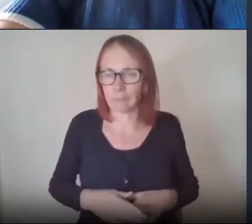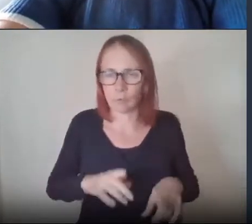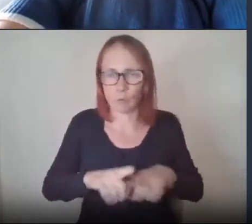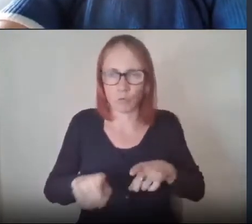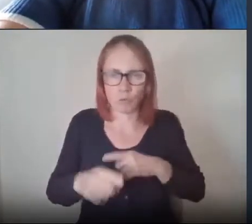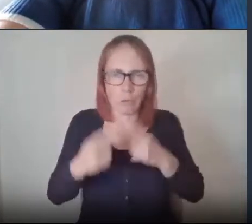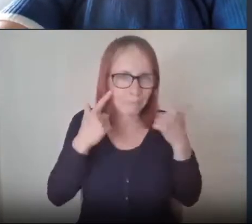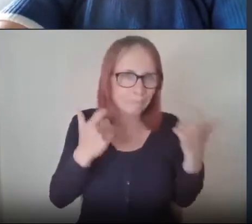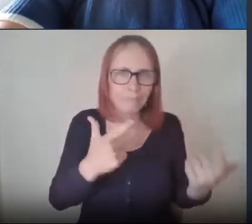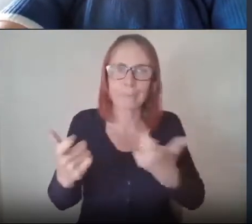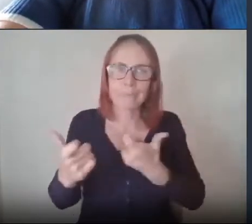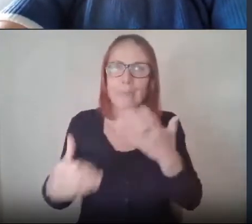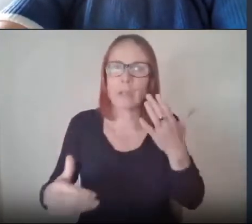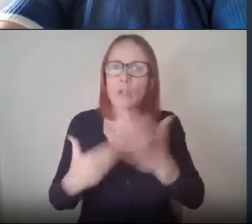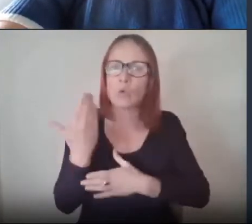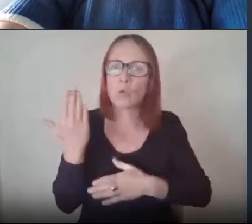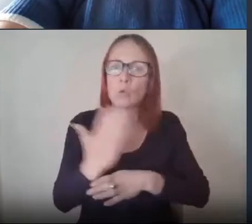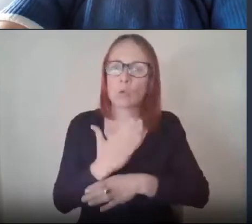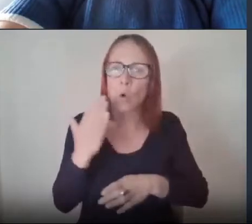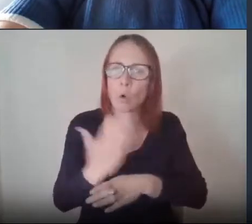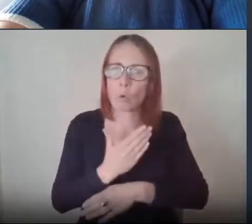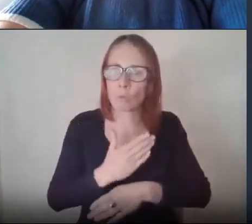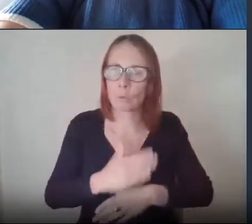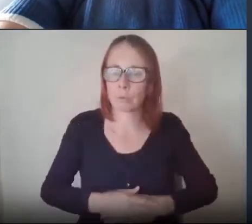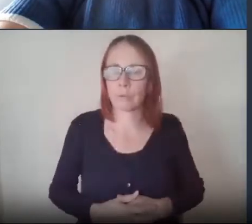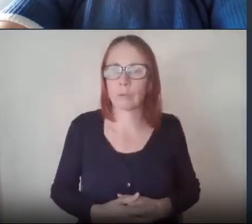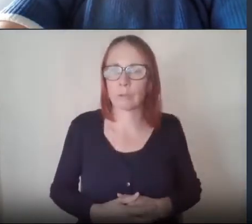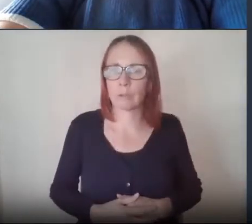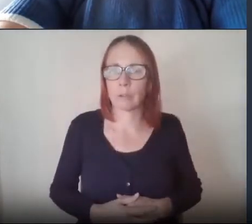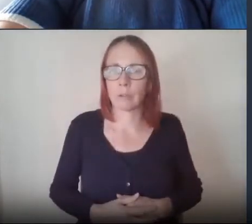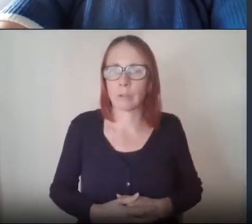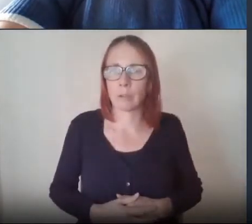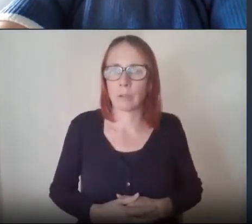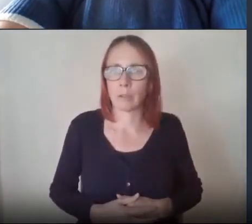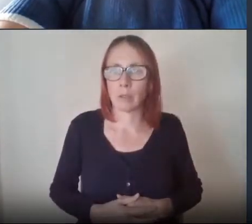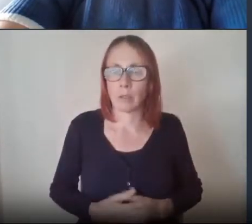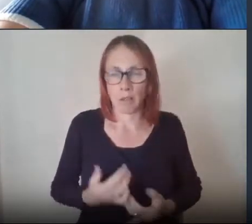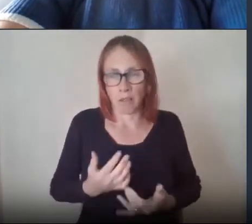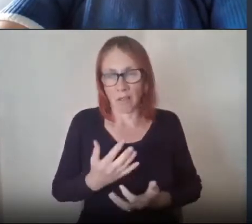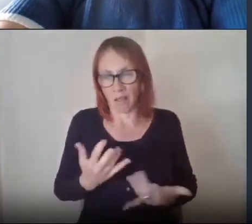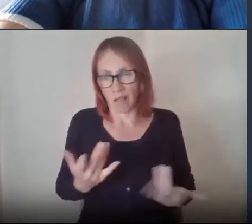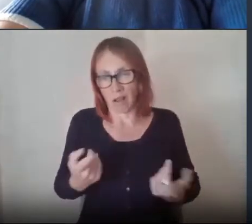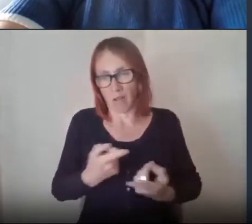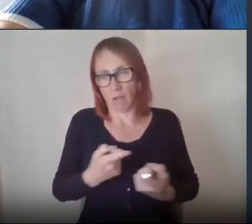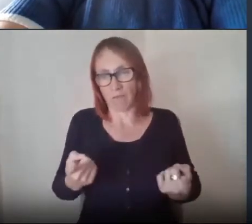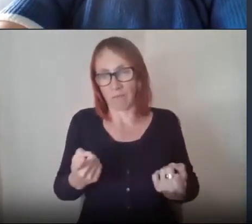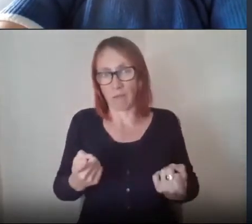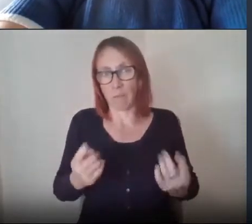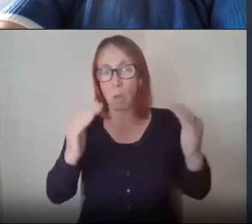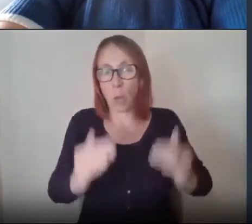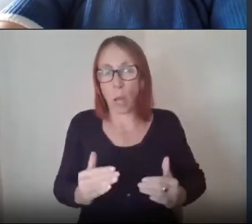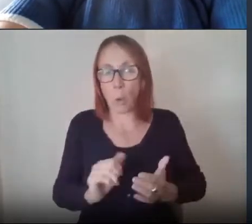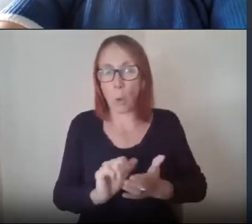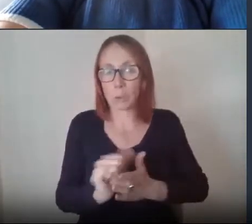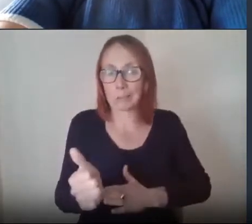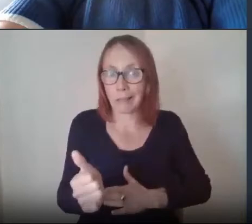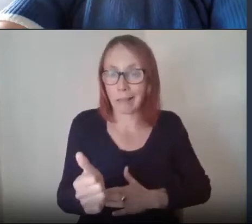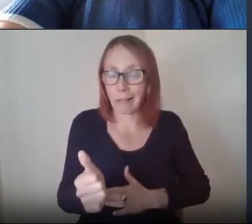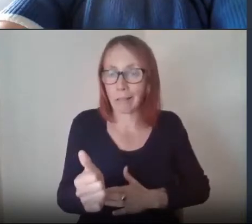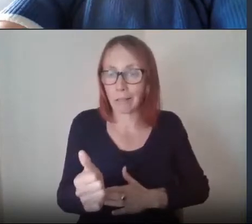jobs for these people particularly given many of them had worked in industries where they had low skill levels low attainment